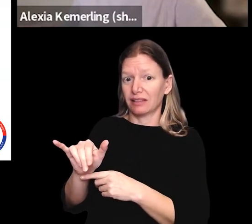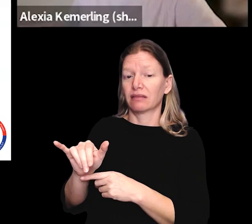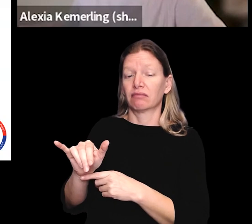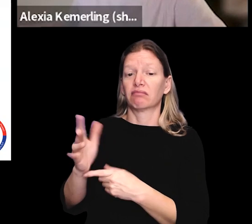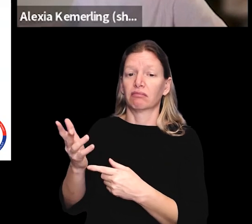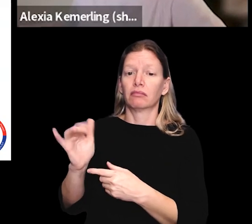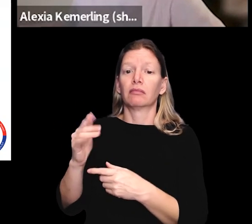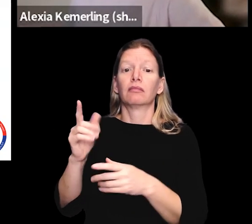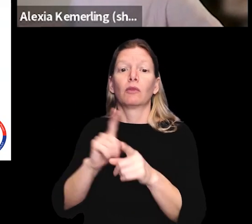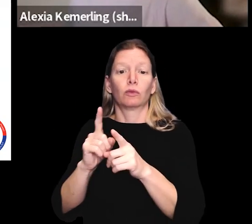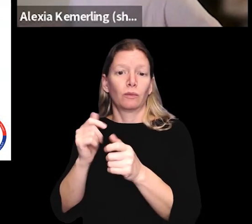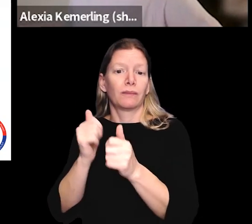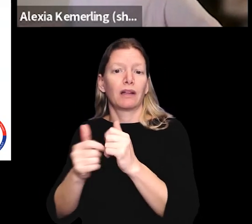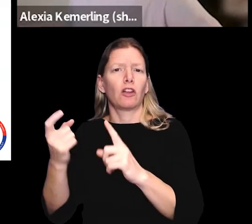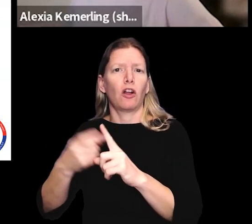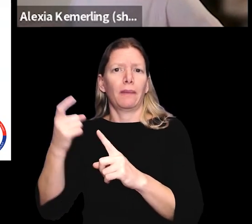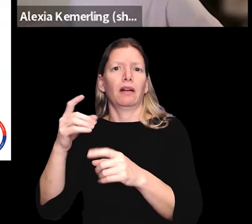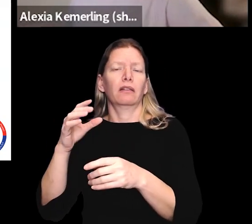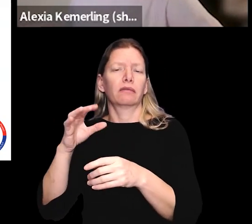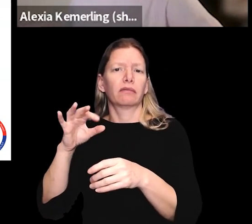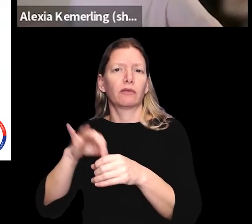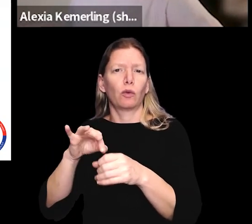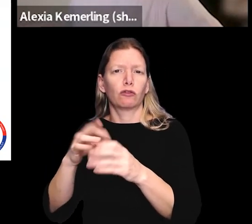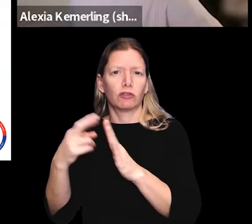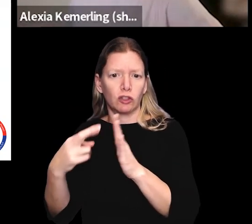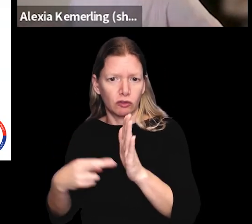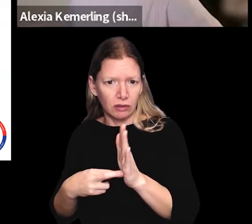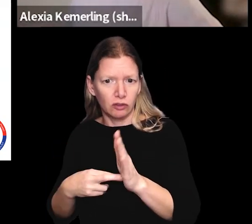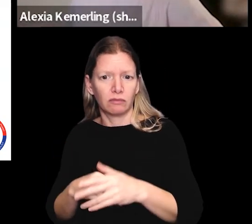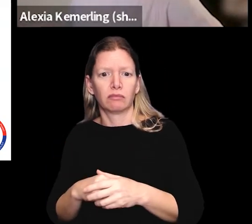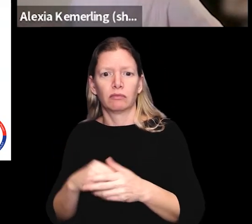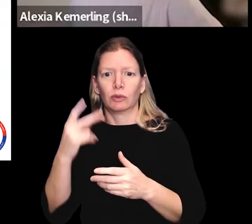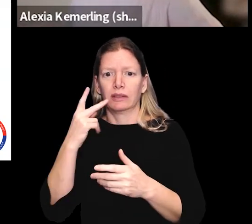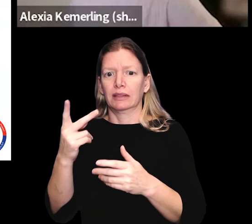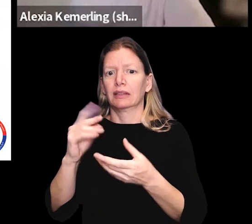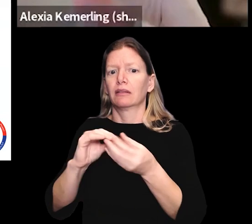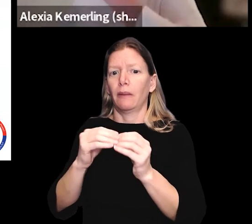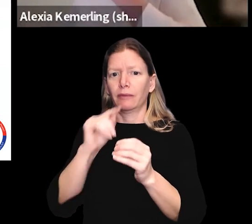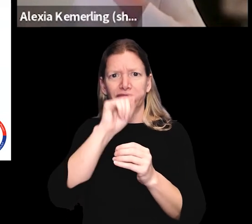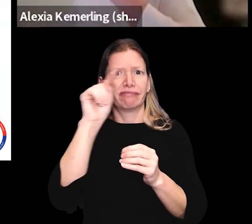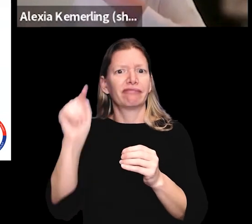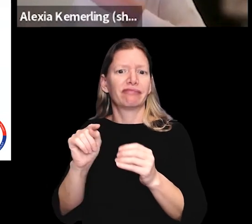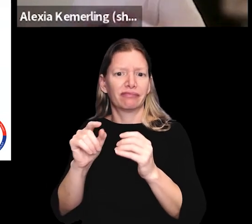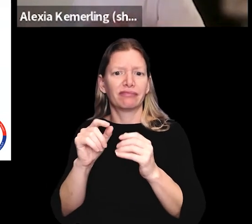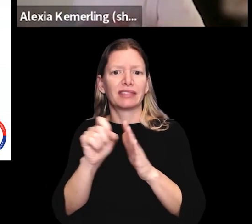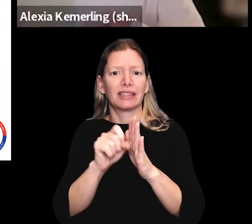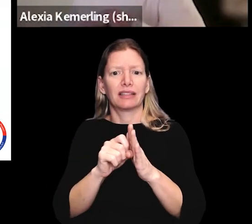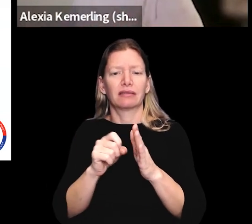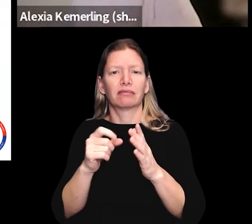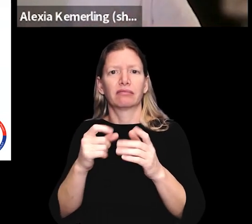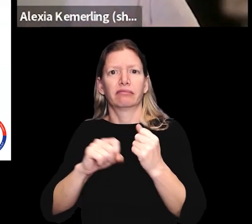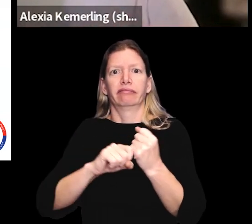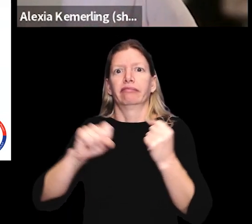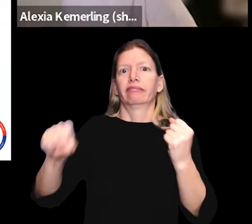and they also both passed automatic voter registration. And we've also seen a number of states